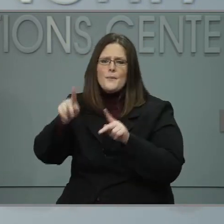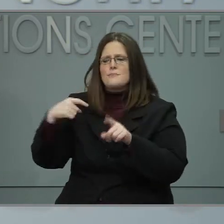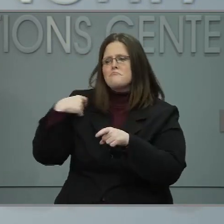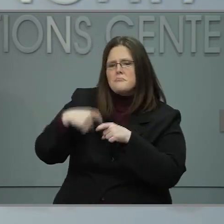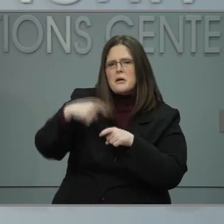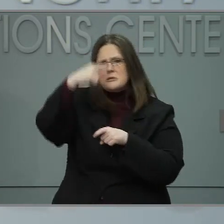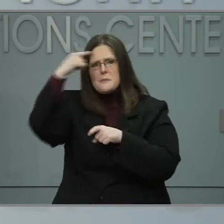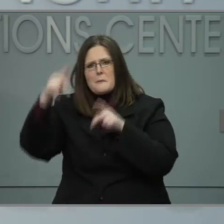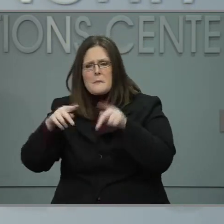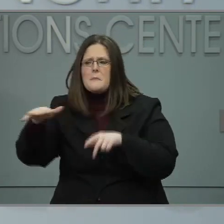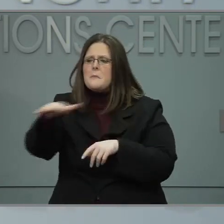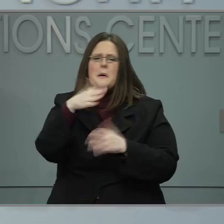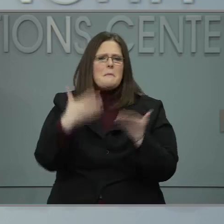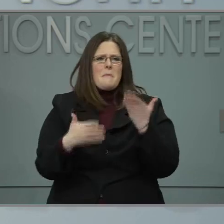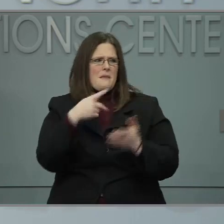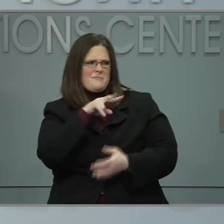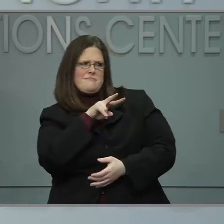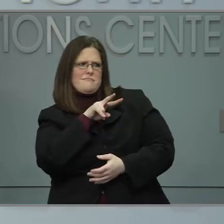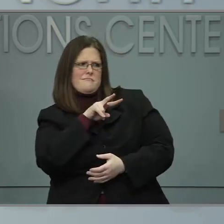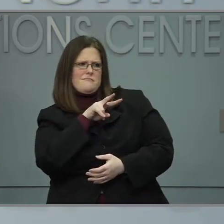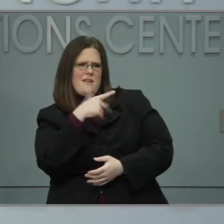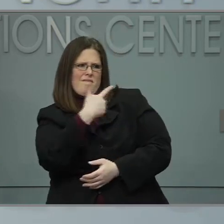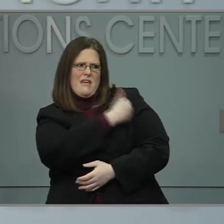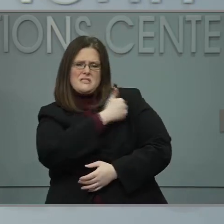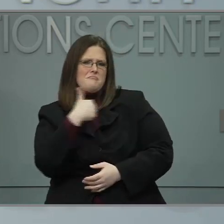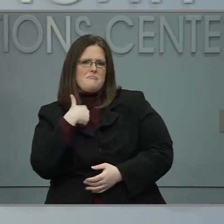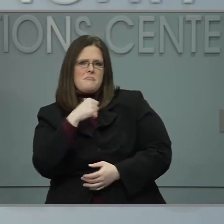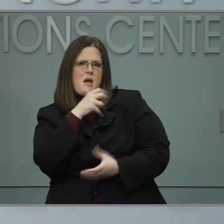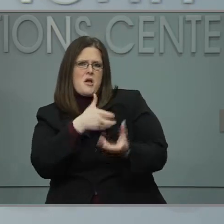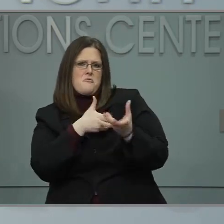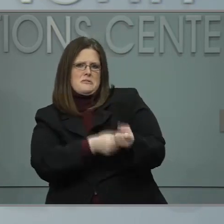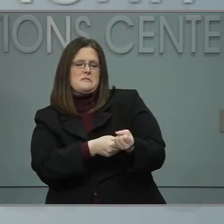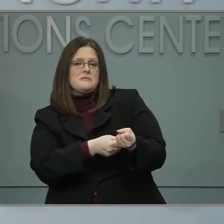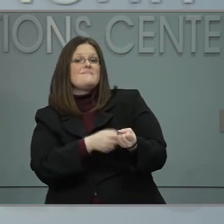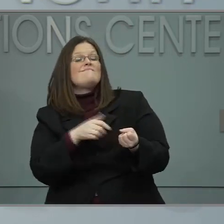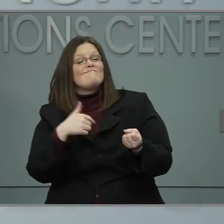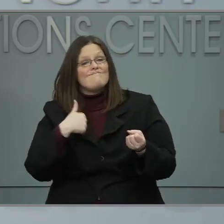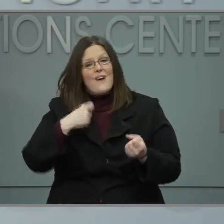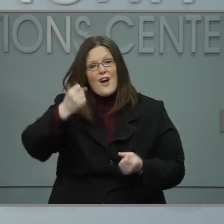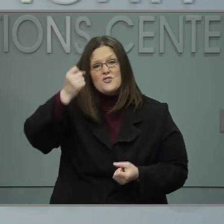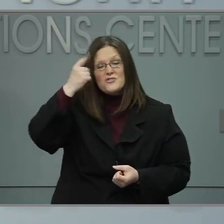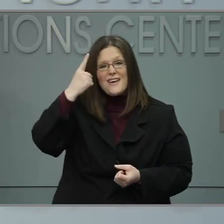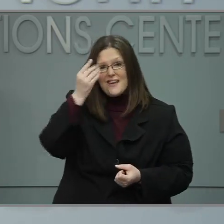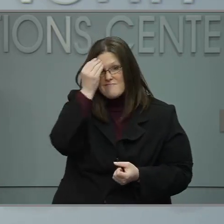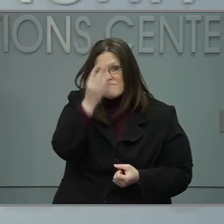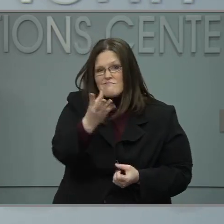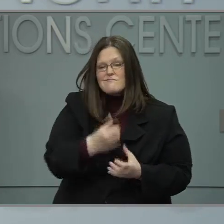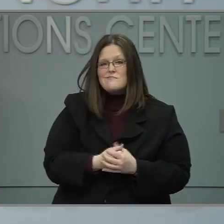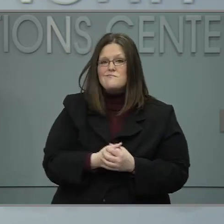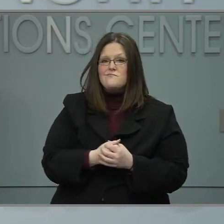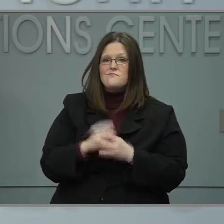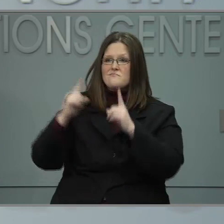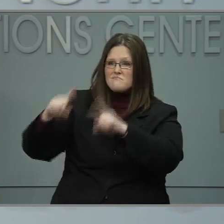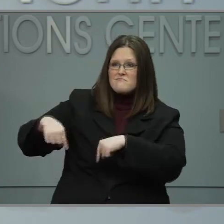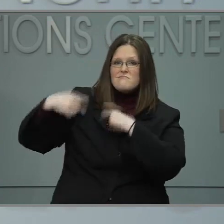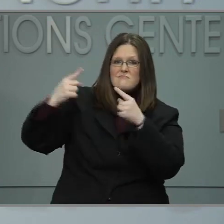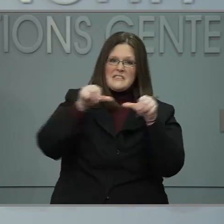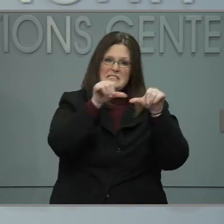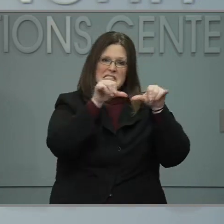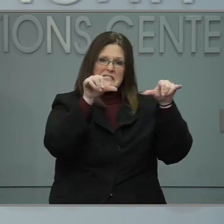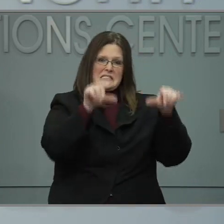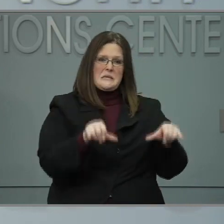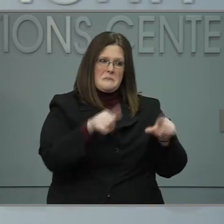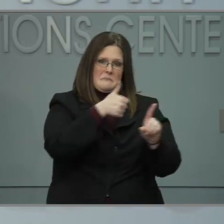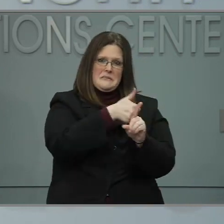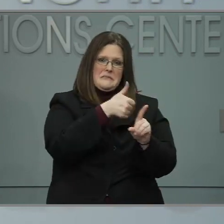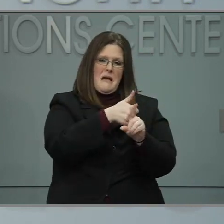the vaccine, and I understand why based on longstanding and continuing racial and ethnic injustices in